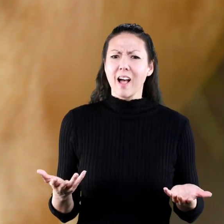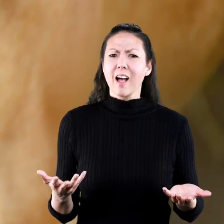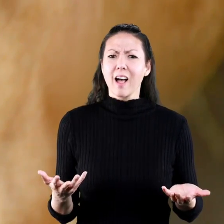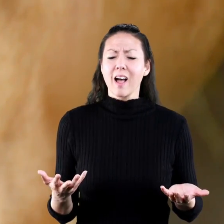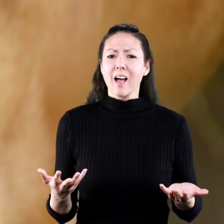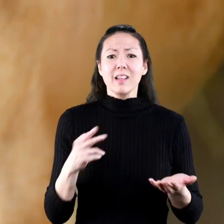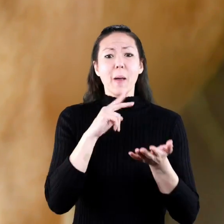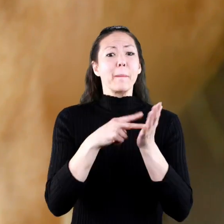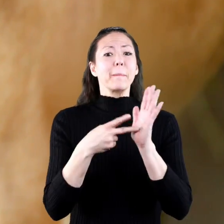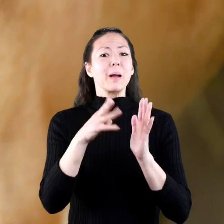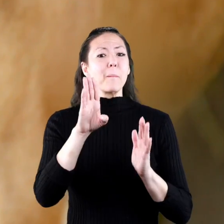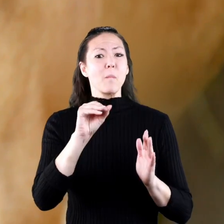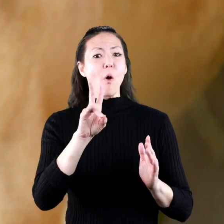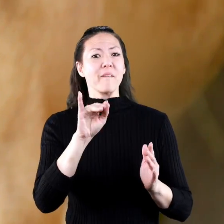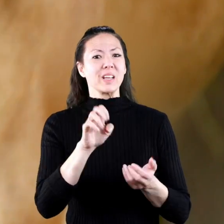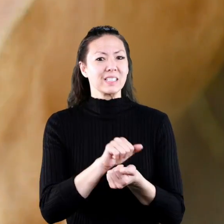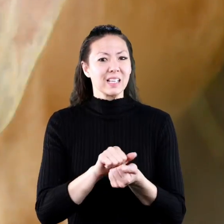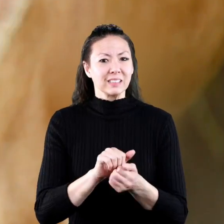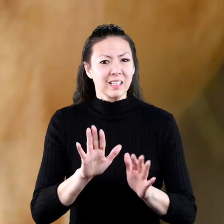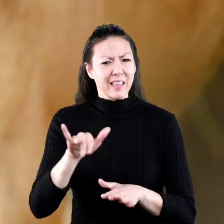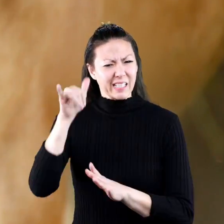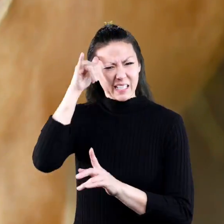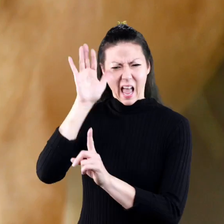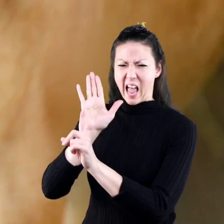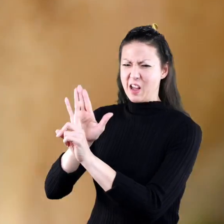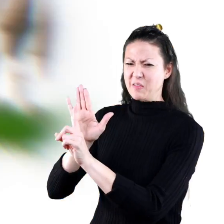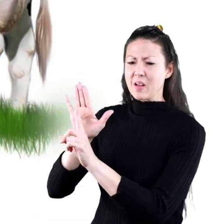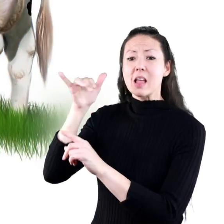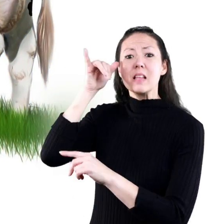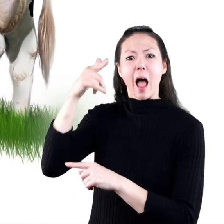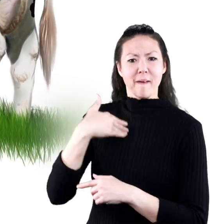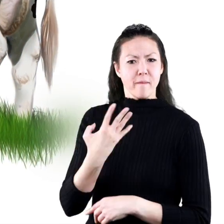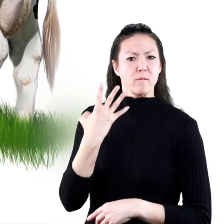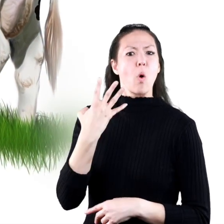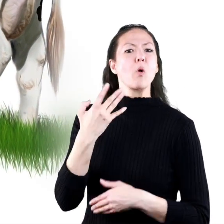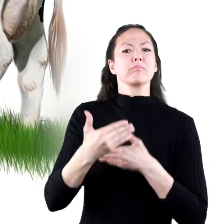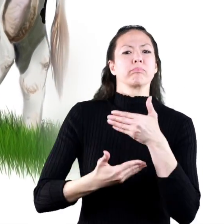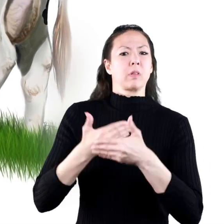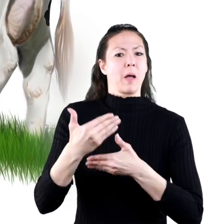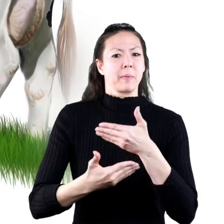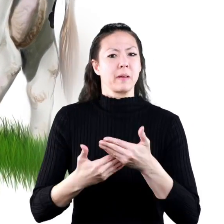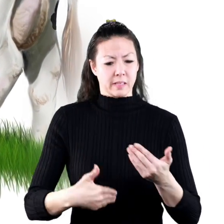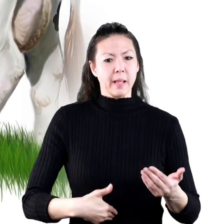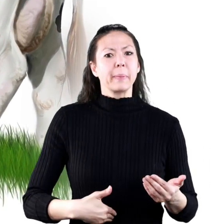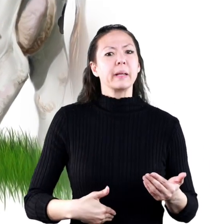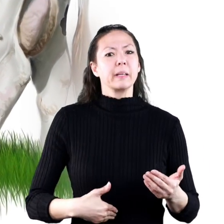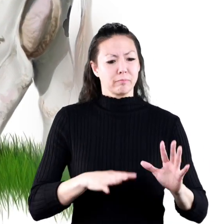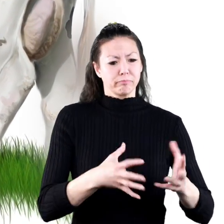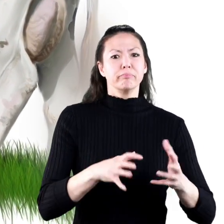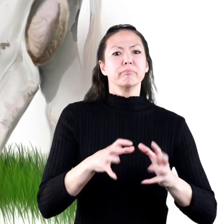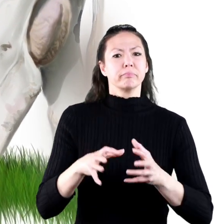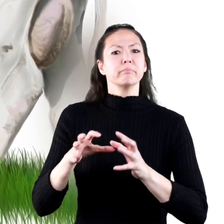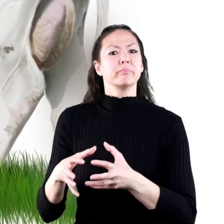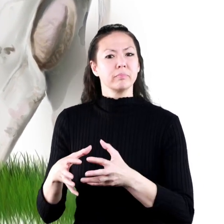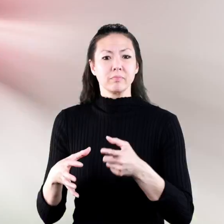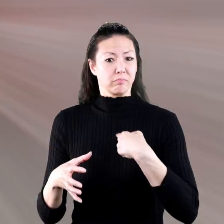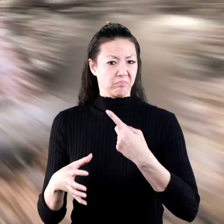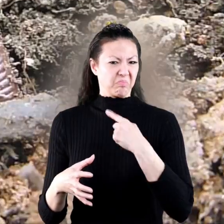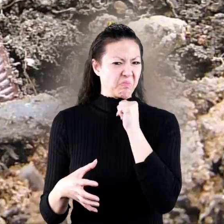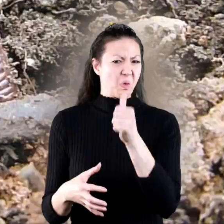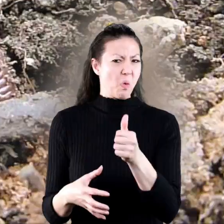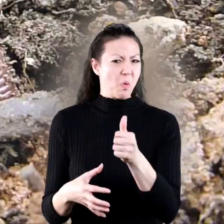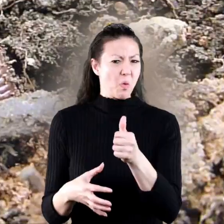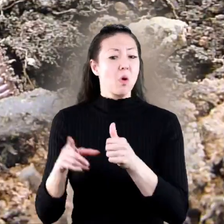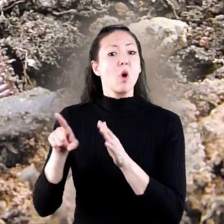We don't mean bovine digestion. That would be cows of course. Cows have four chambers in their stomachs. And you don't.